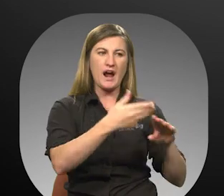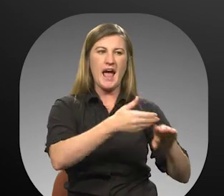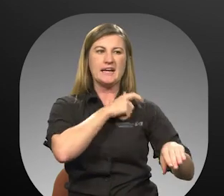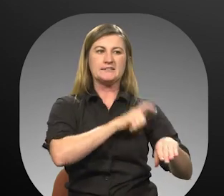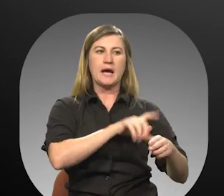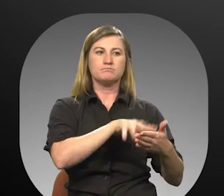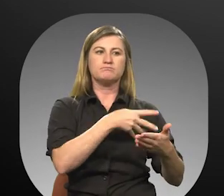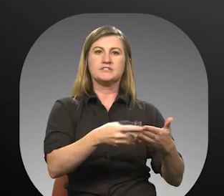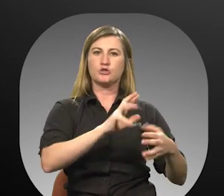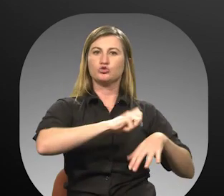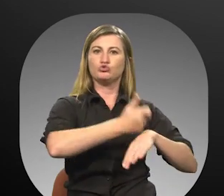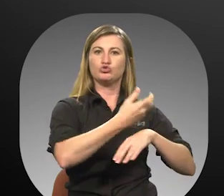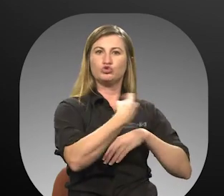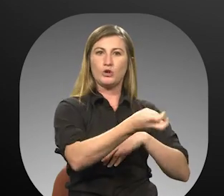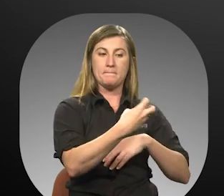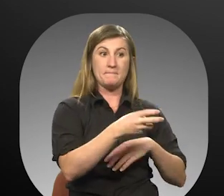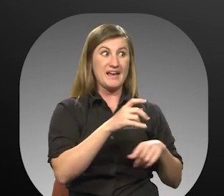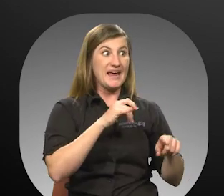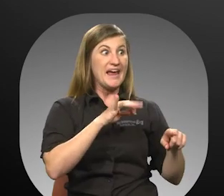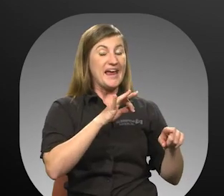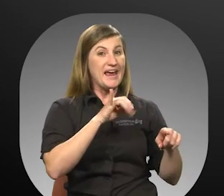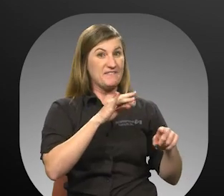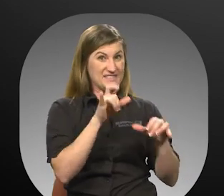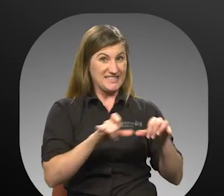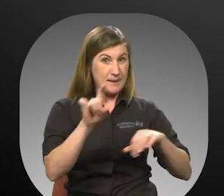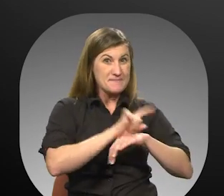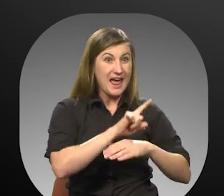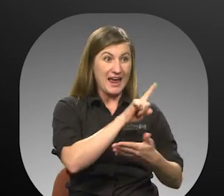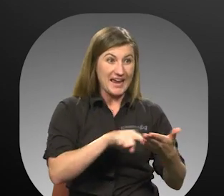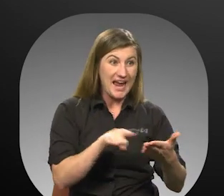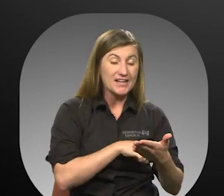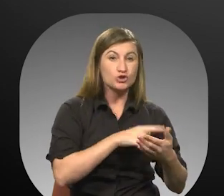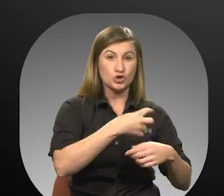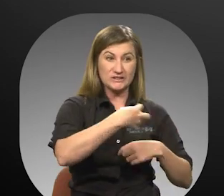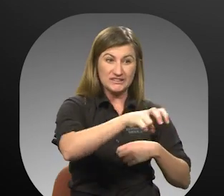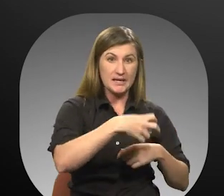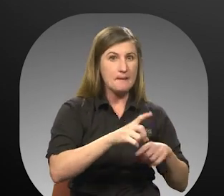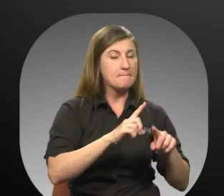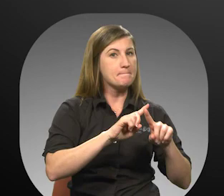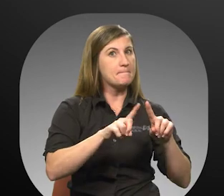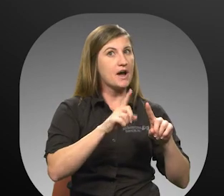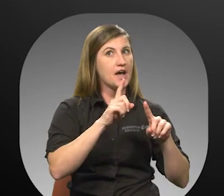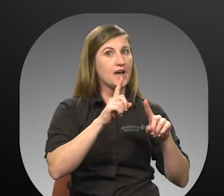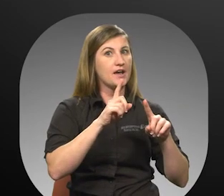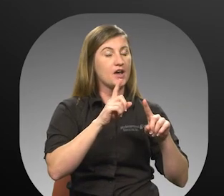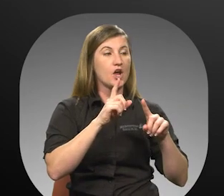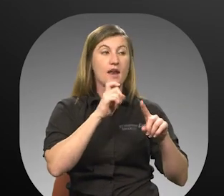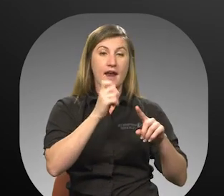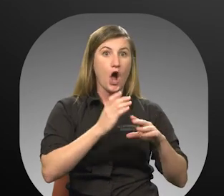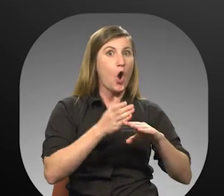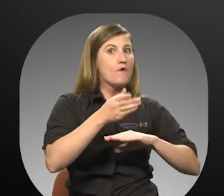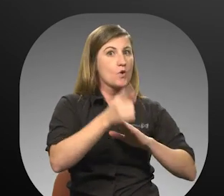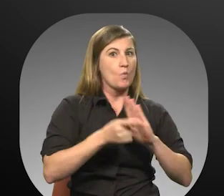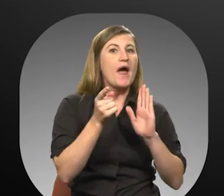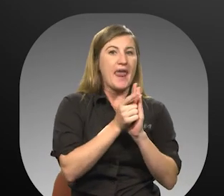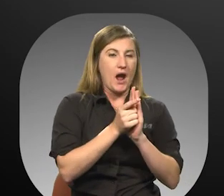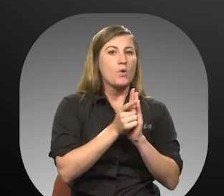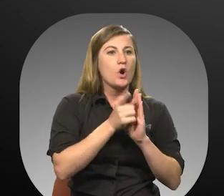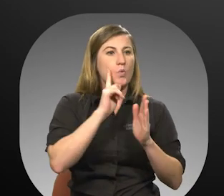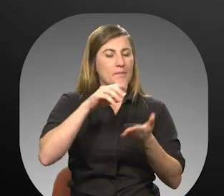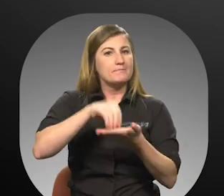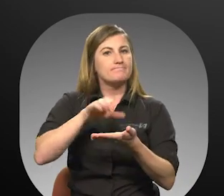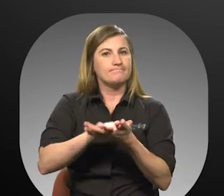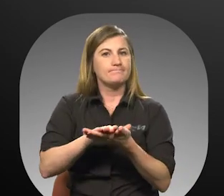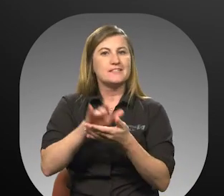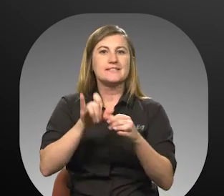scheduled trip. Trips that are canceled on the same day that the trip is scheduled but no more than one hour prior to the scheduled pickup time are